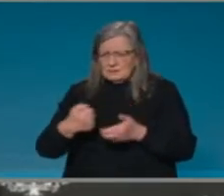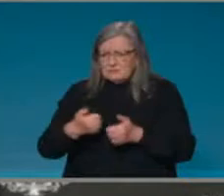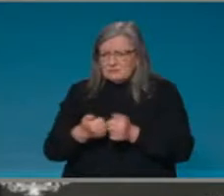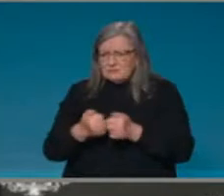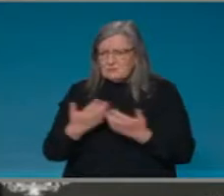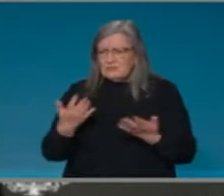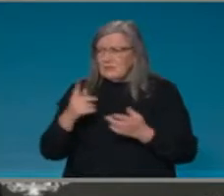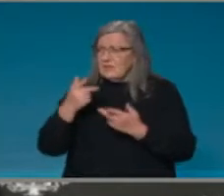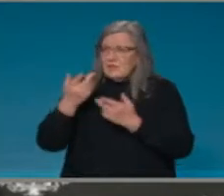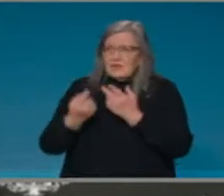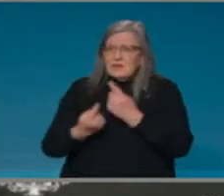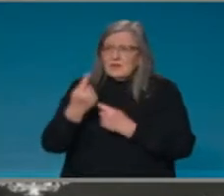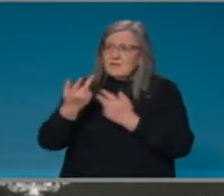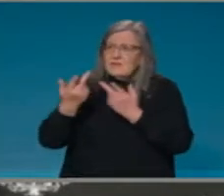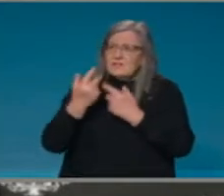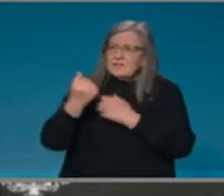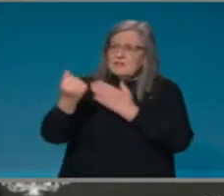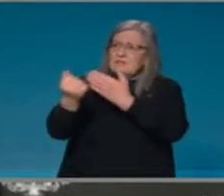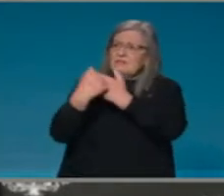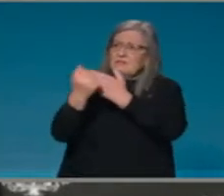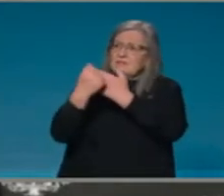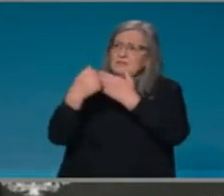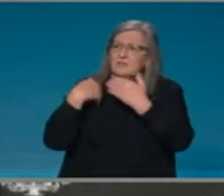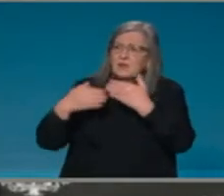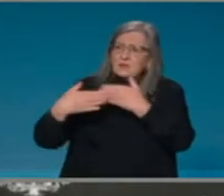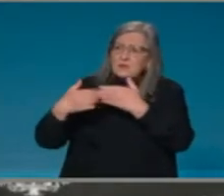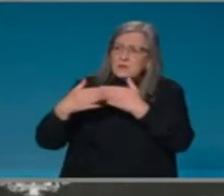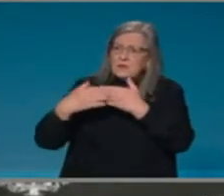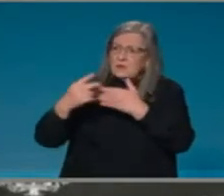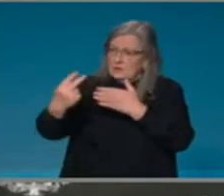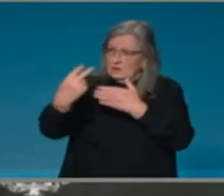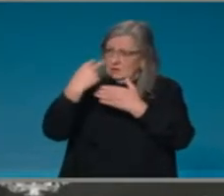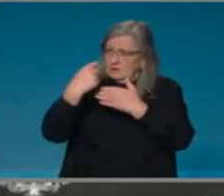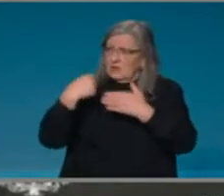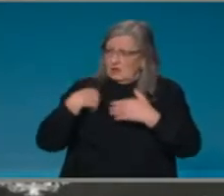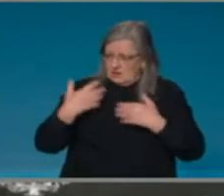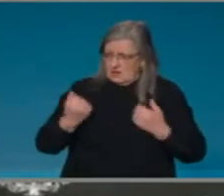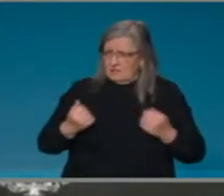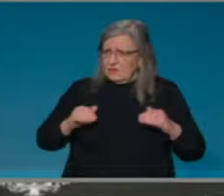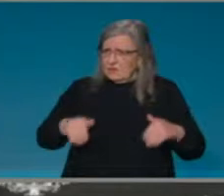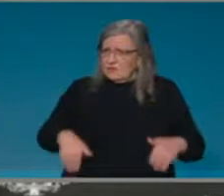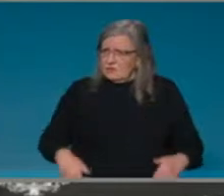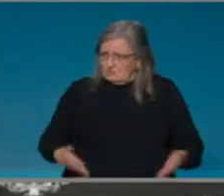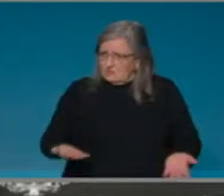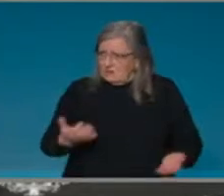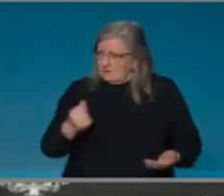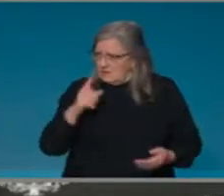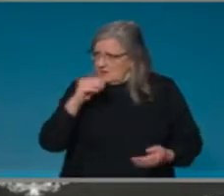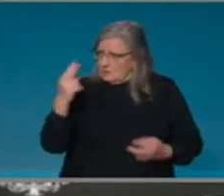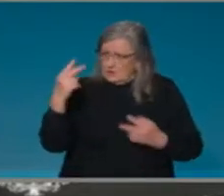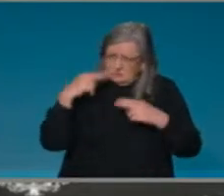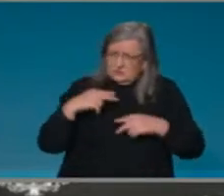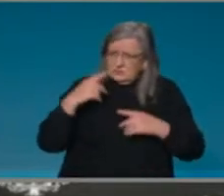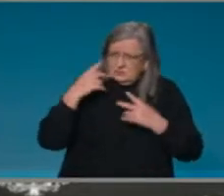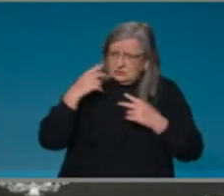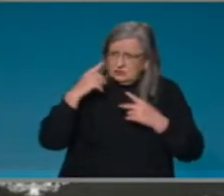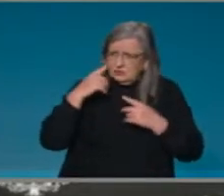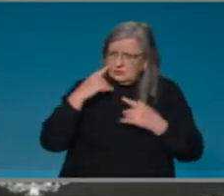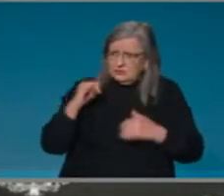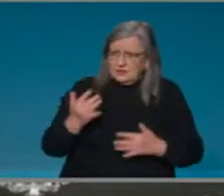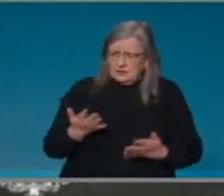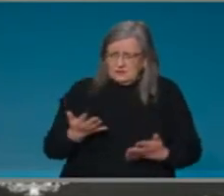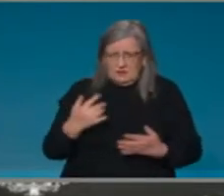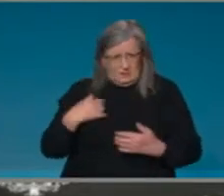to the door to check that, you know, whoever was in home quarantine was there in my case. That I think was an